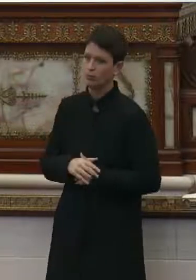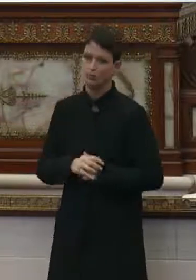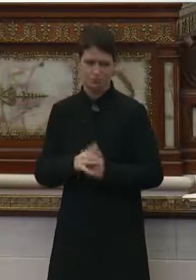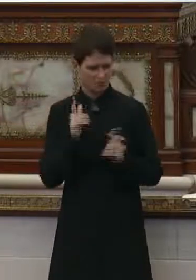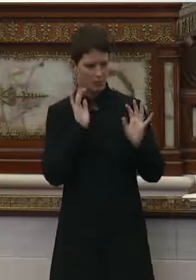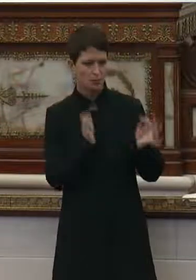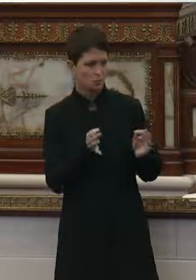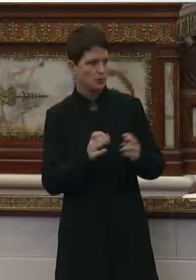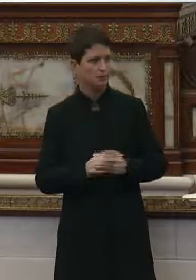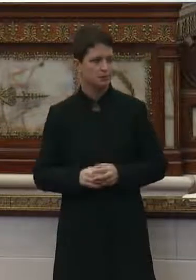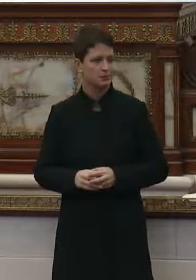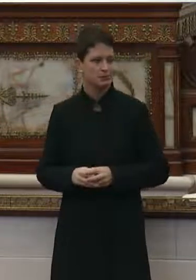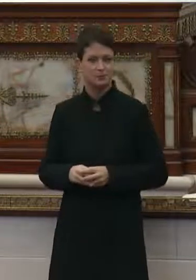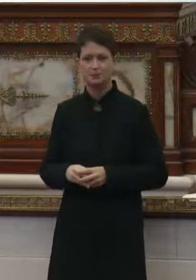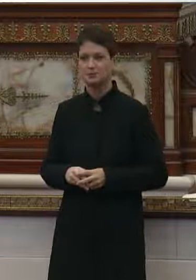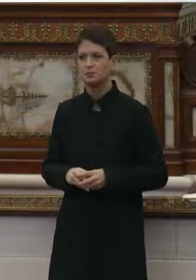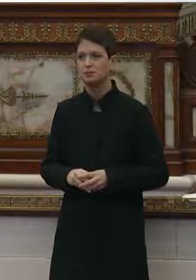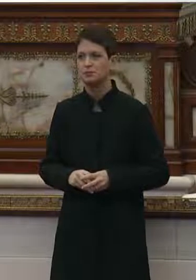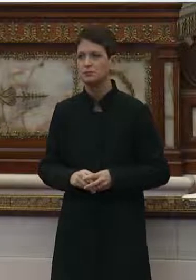Absolutely. All right.